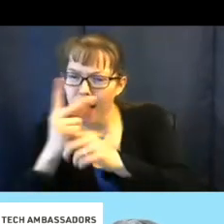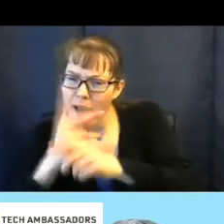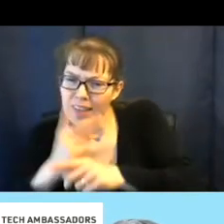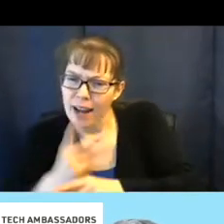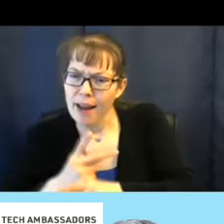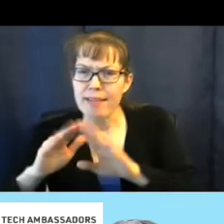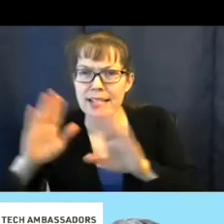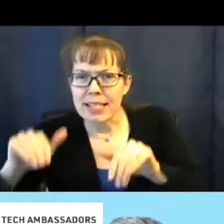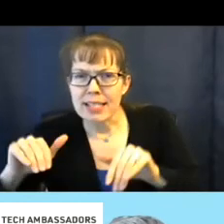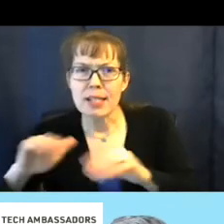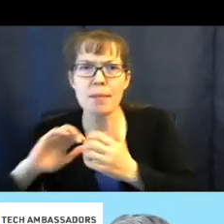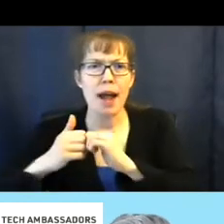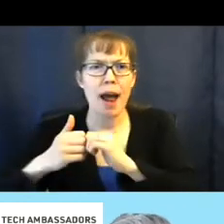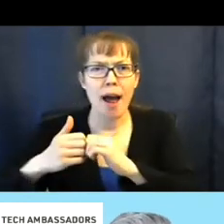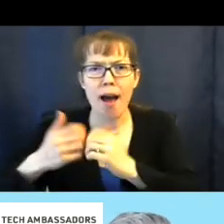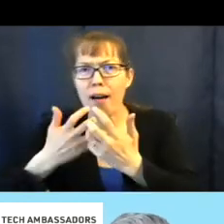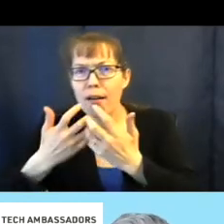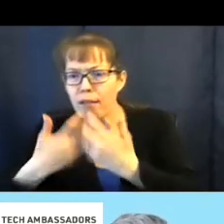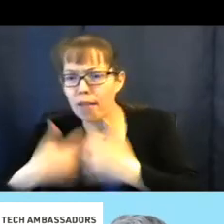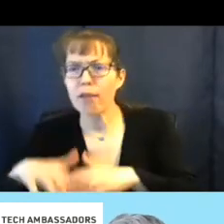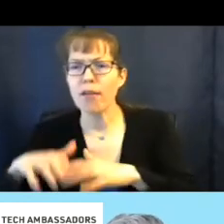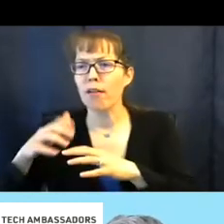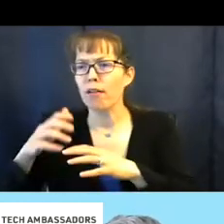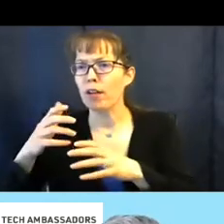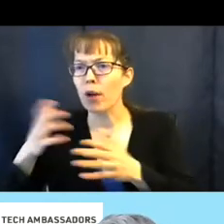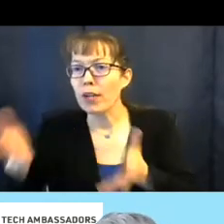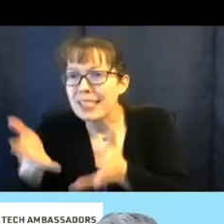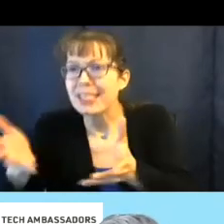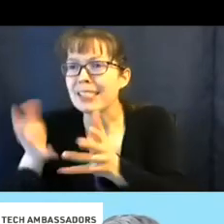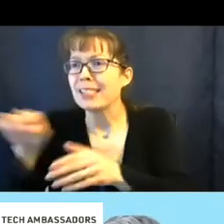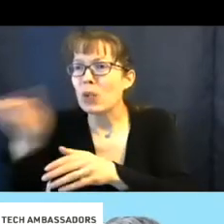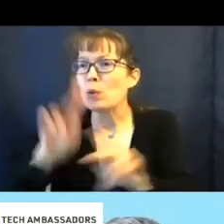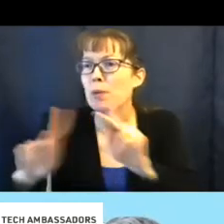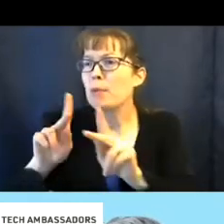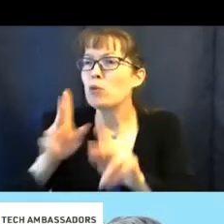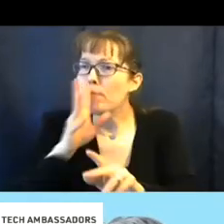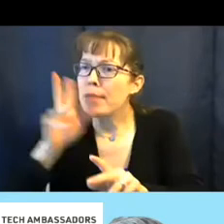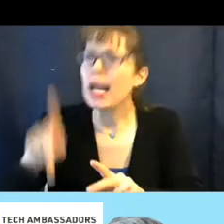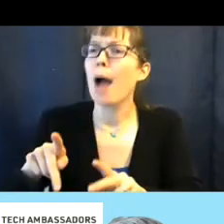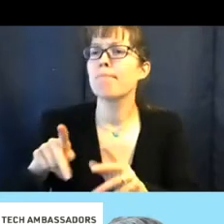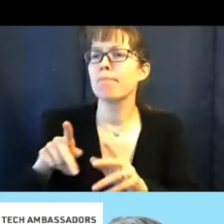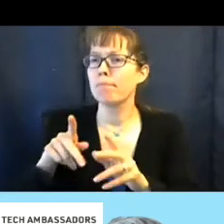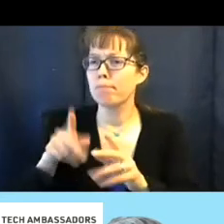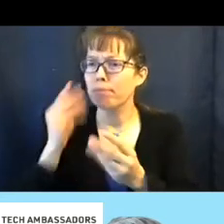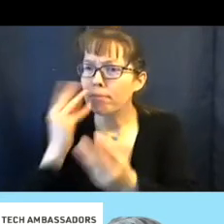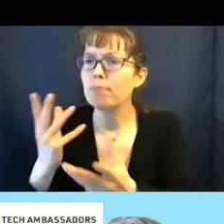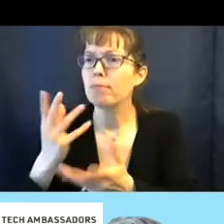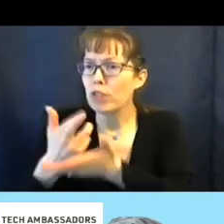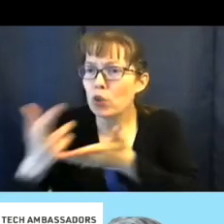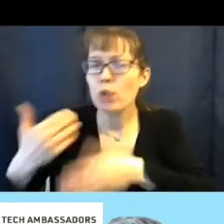and empowering individuals with disabilities to speak up to their SSAs and letting them know what resources